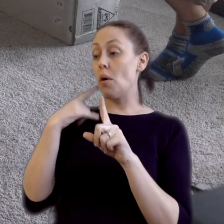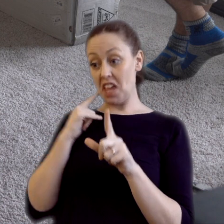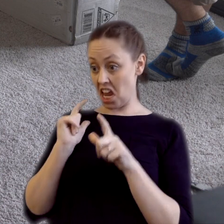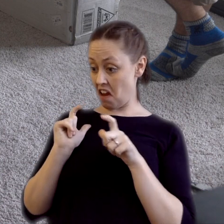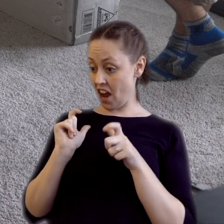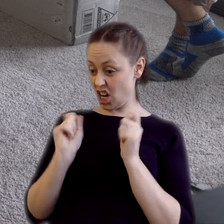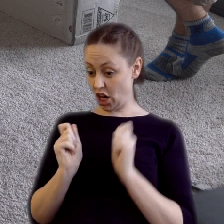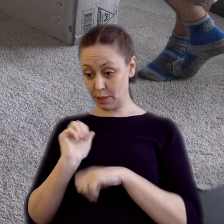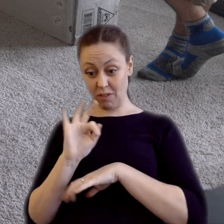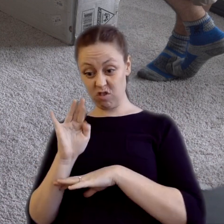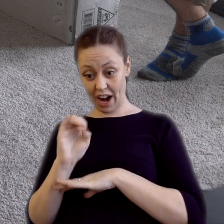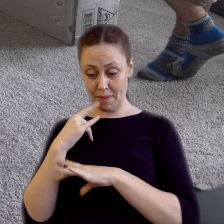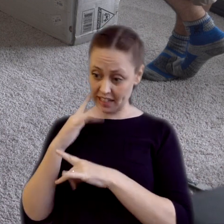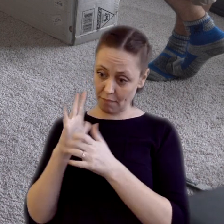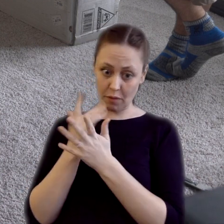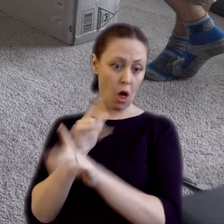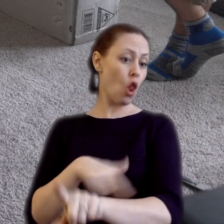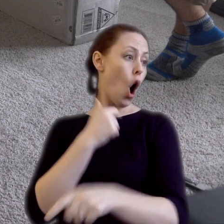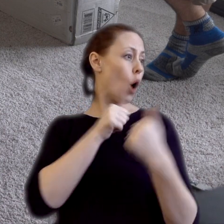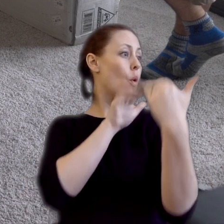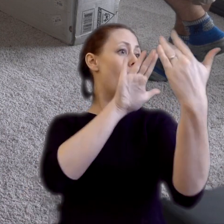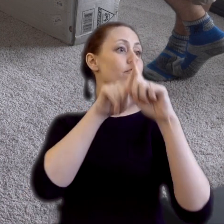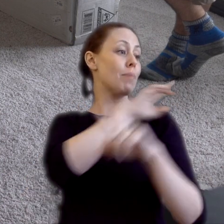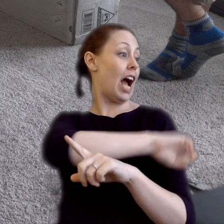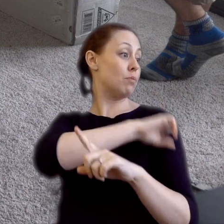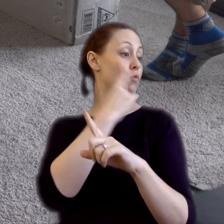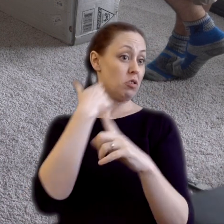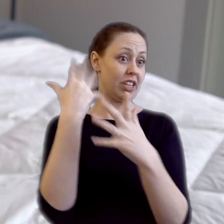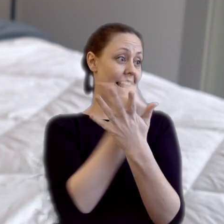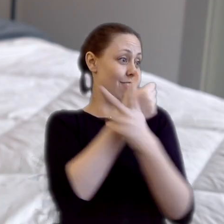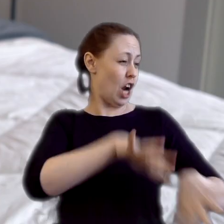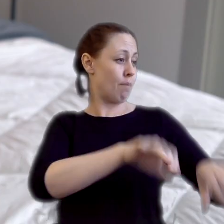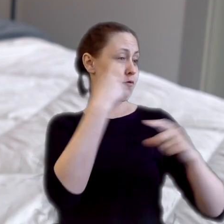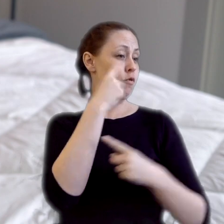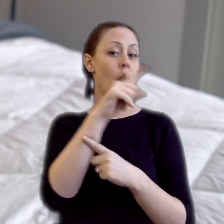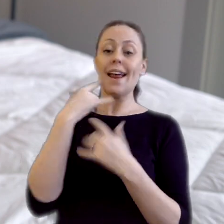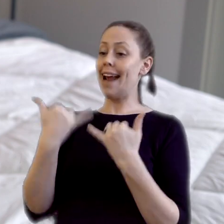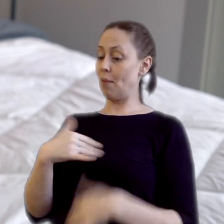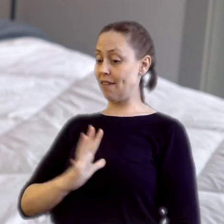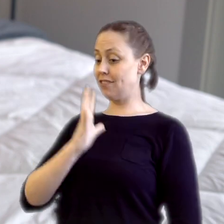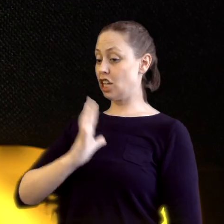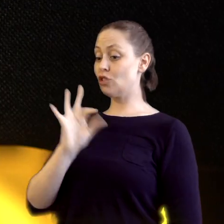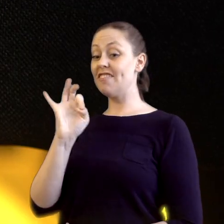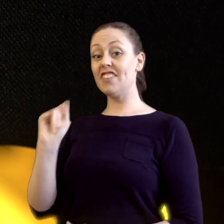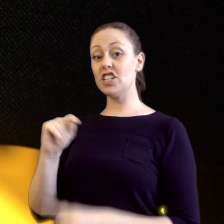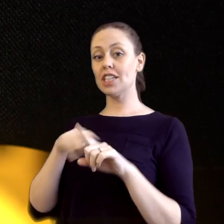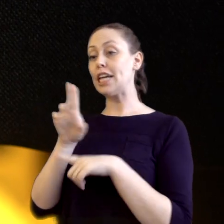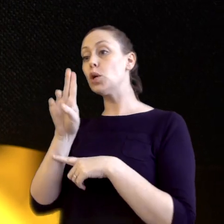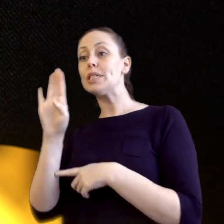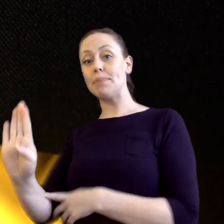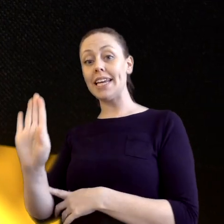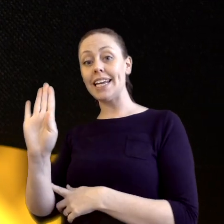have come a long way from the health benefits that hospitals originally adopted them for. Now with luxury features such as USB